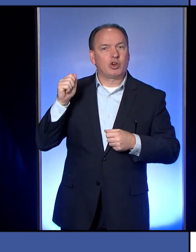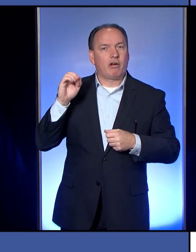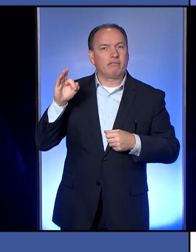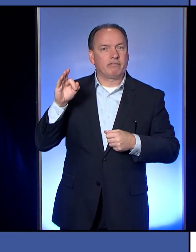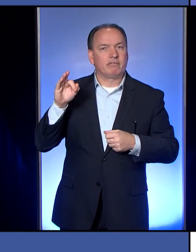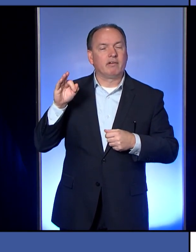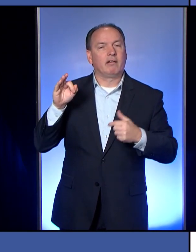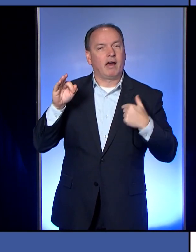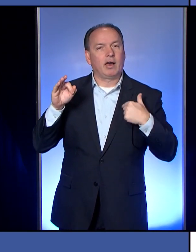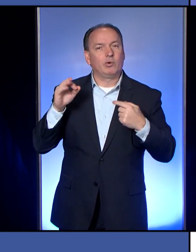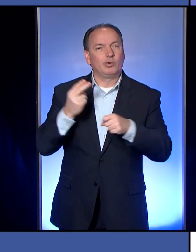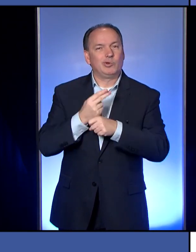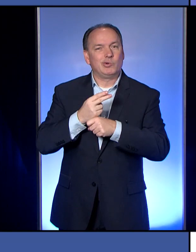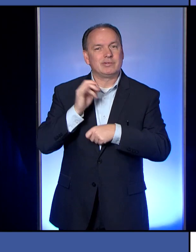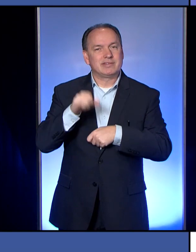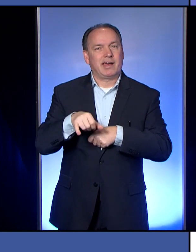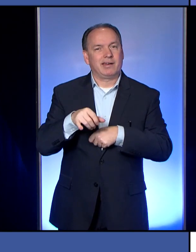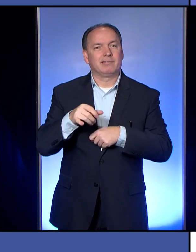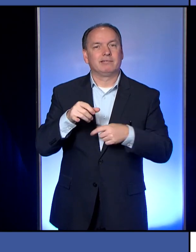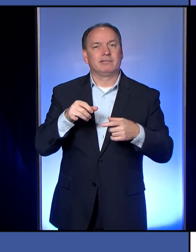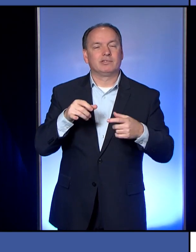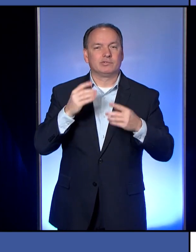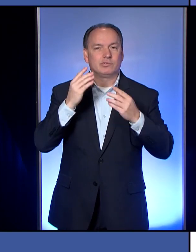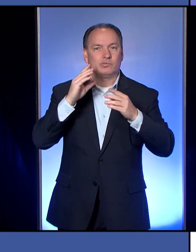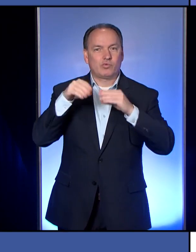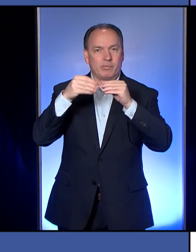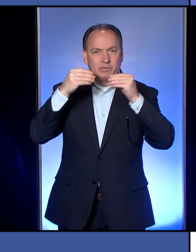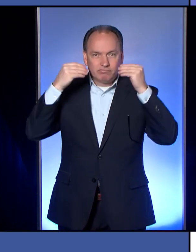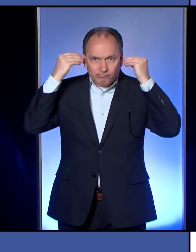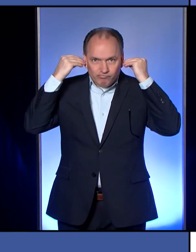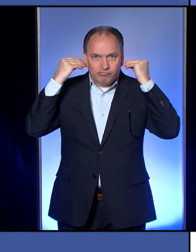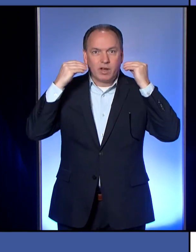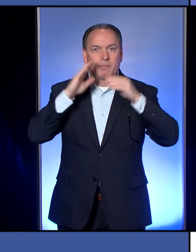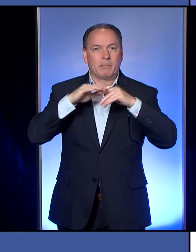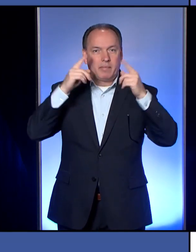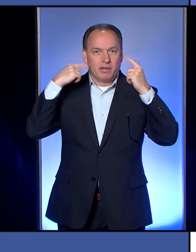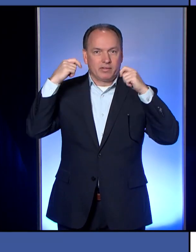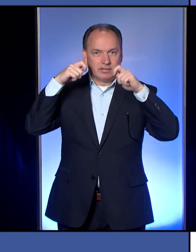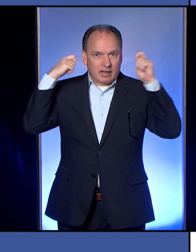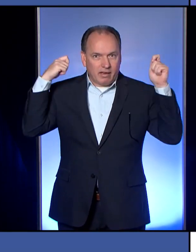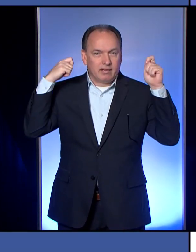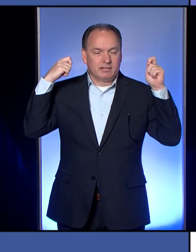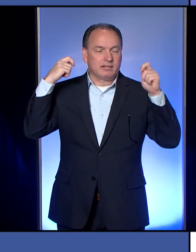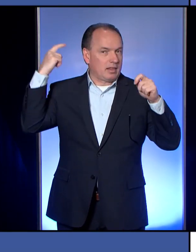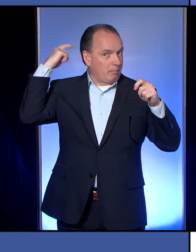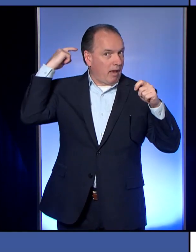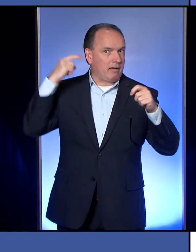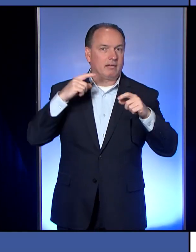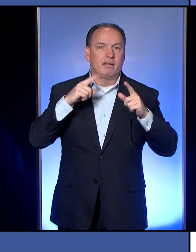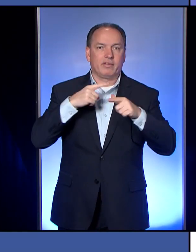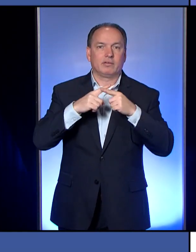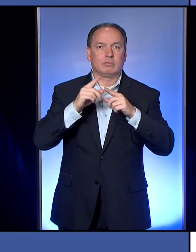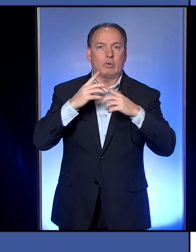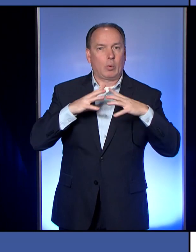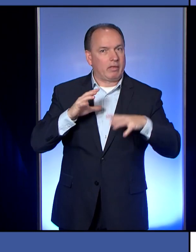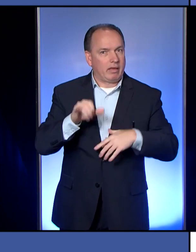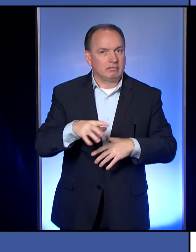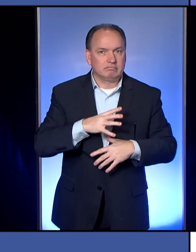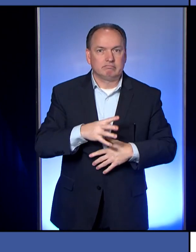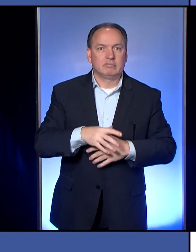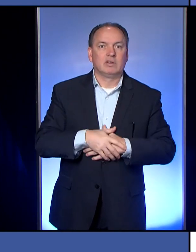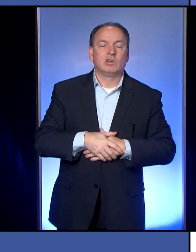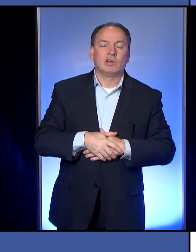I'm just going to take that scarf that I have and I'm going to wrap it around my mouth and tie it as tight as I can in the back and just wear that. So